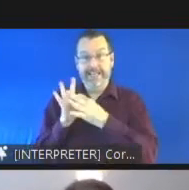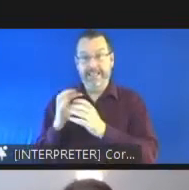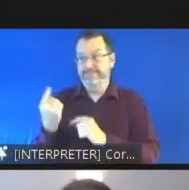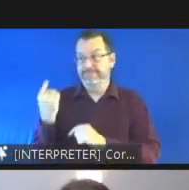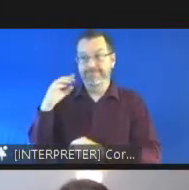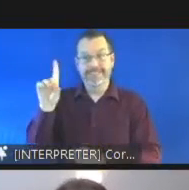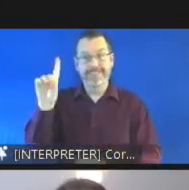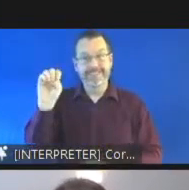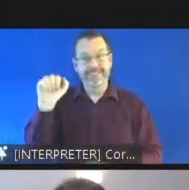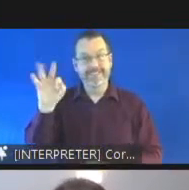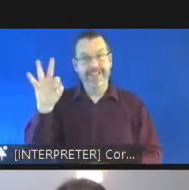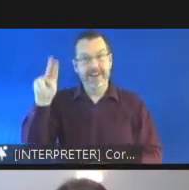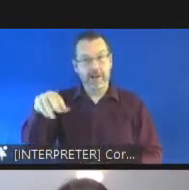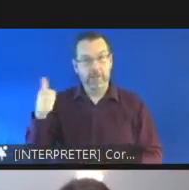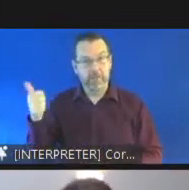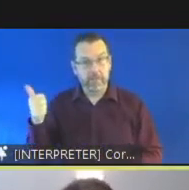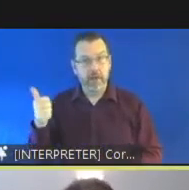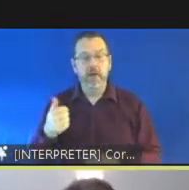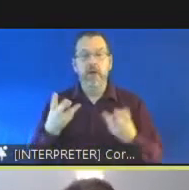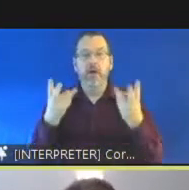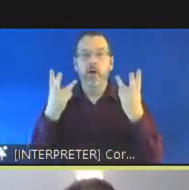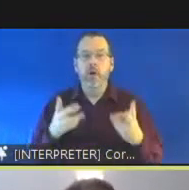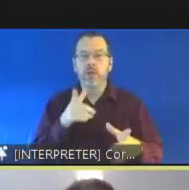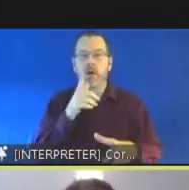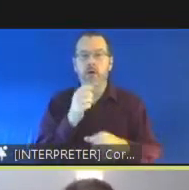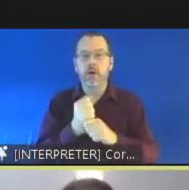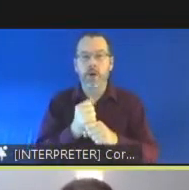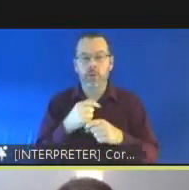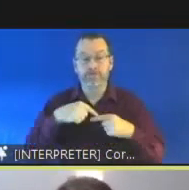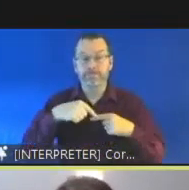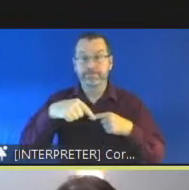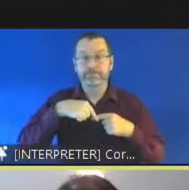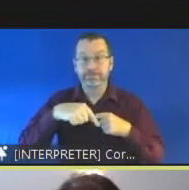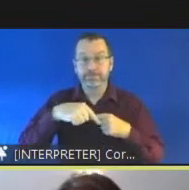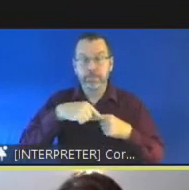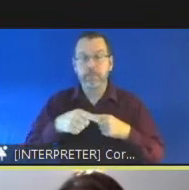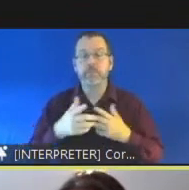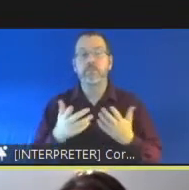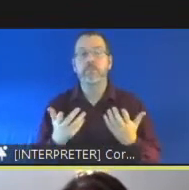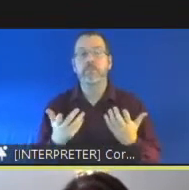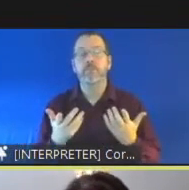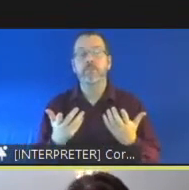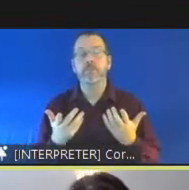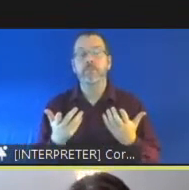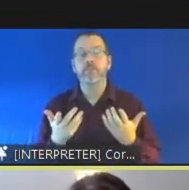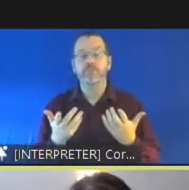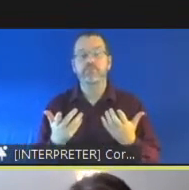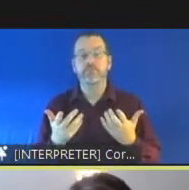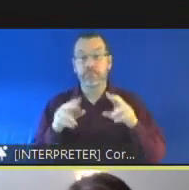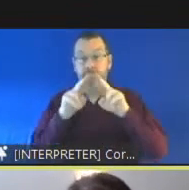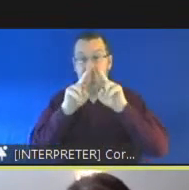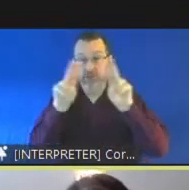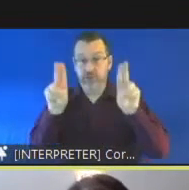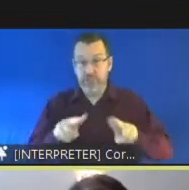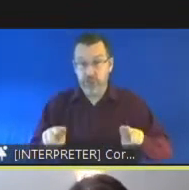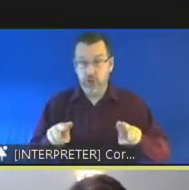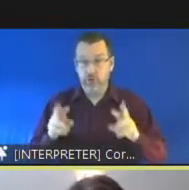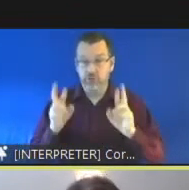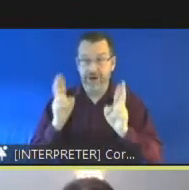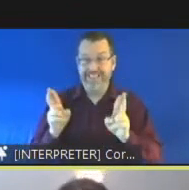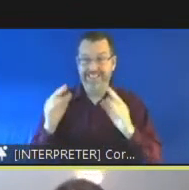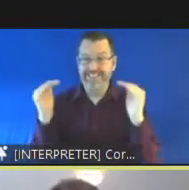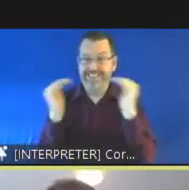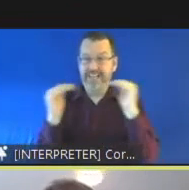frame what i want to say my my few minutes um with reference to the international uh rights standards